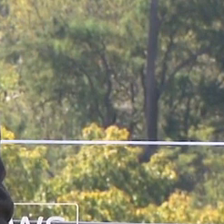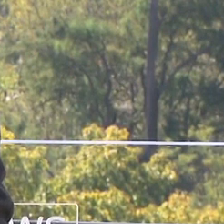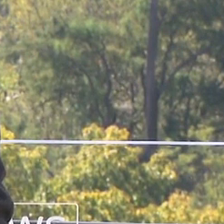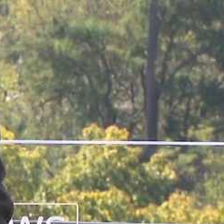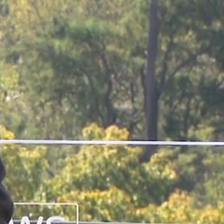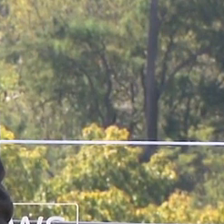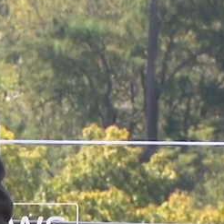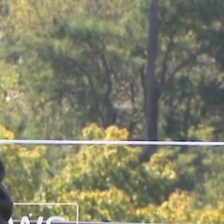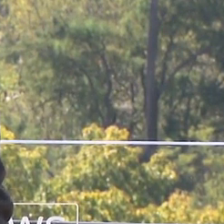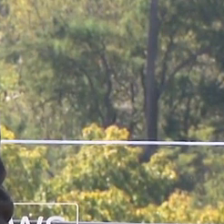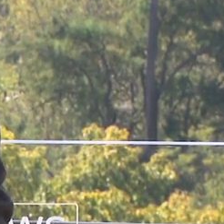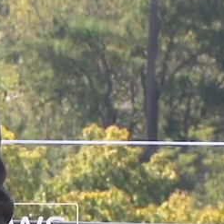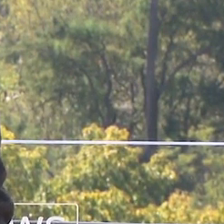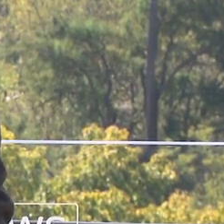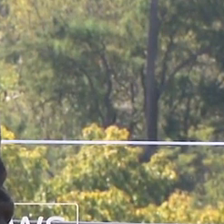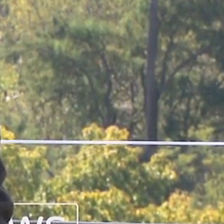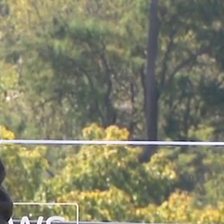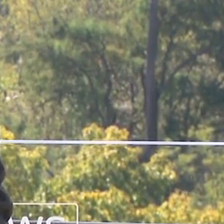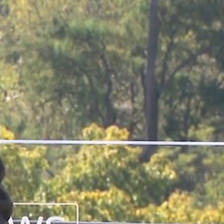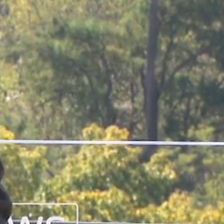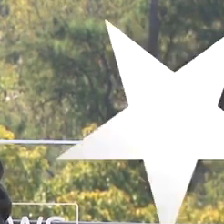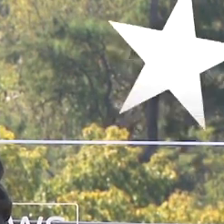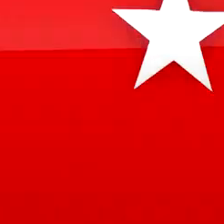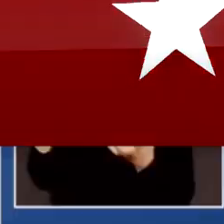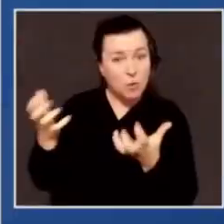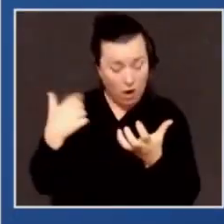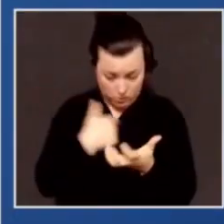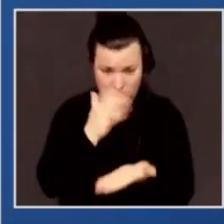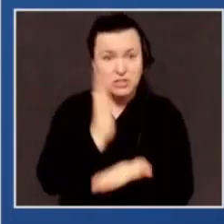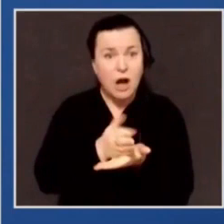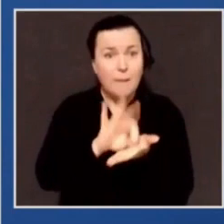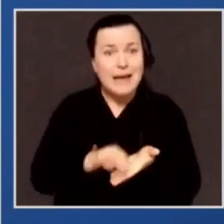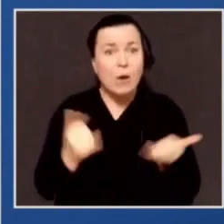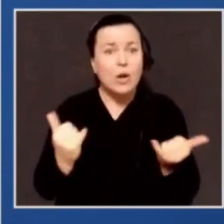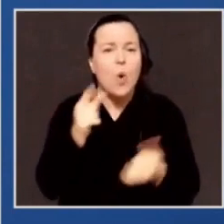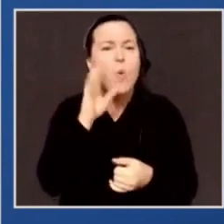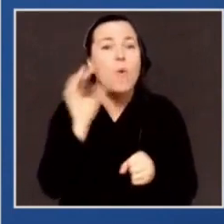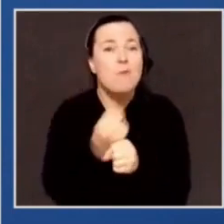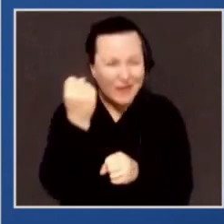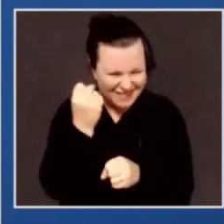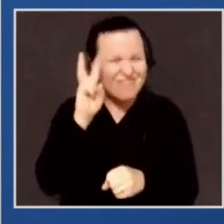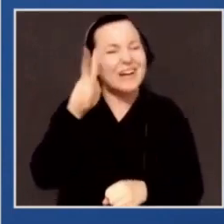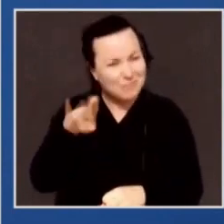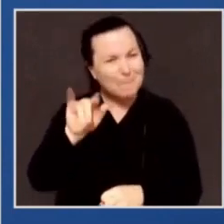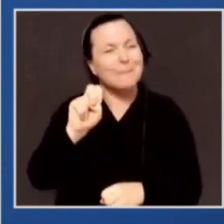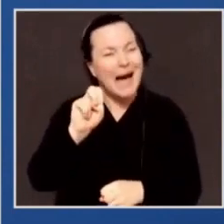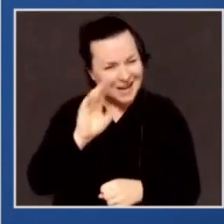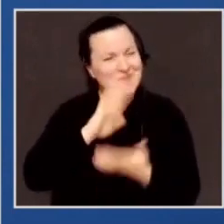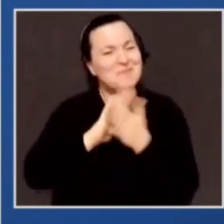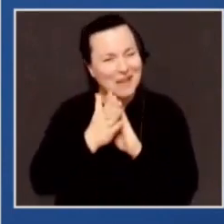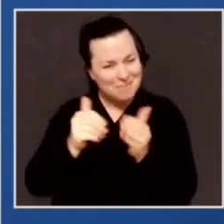270 votes. And we can go to Delaware now and listen to that news briefing. The next president of the United States.